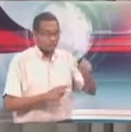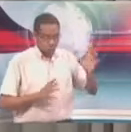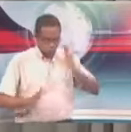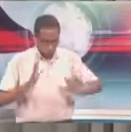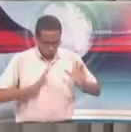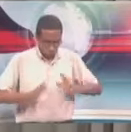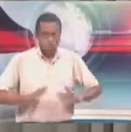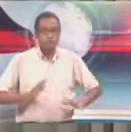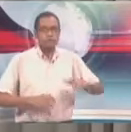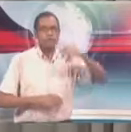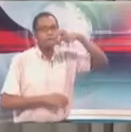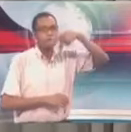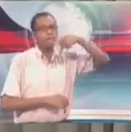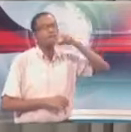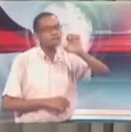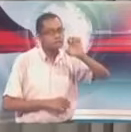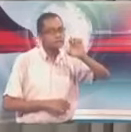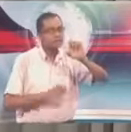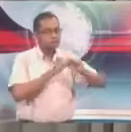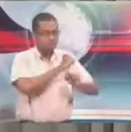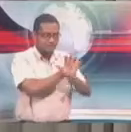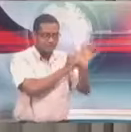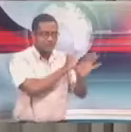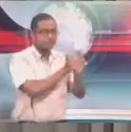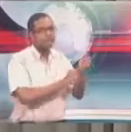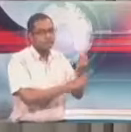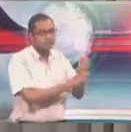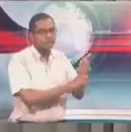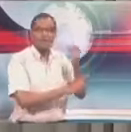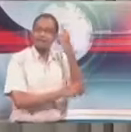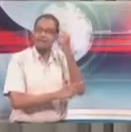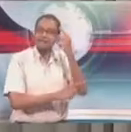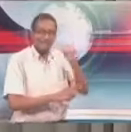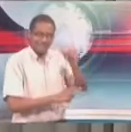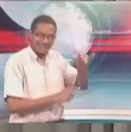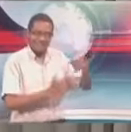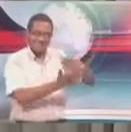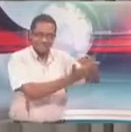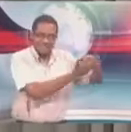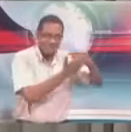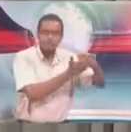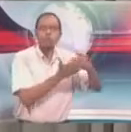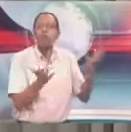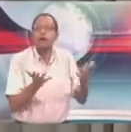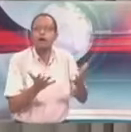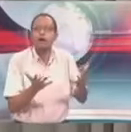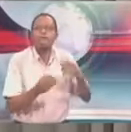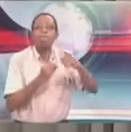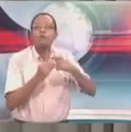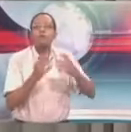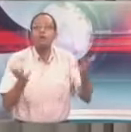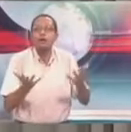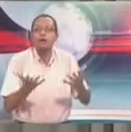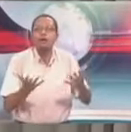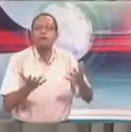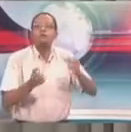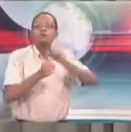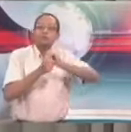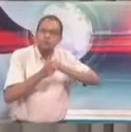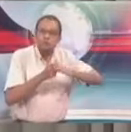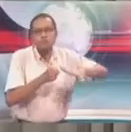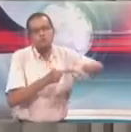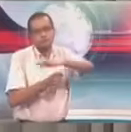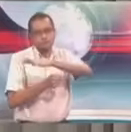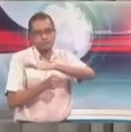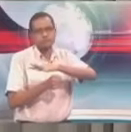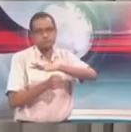about COVID. The conversation was about COVID. The conversation was about the 16,523 people who are registered in